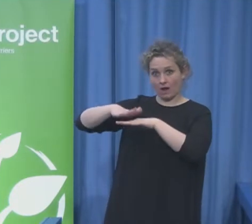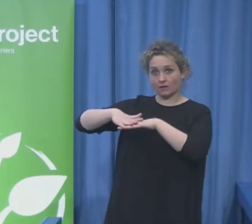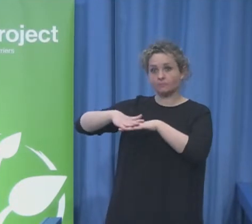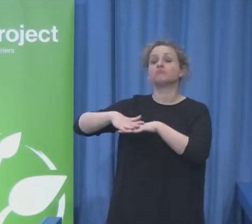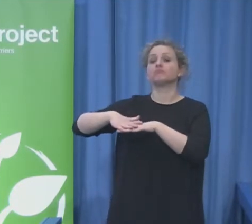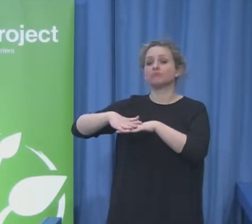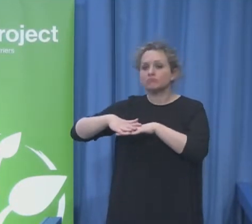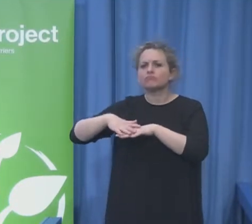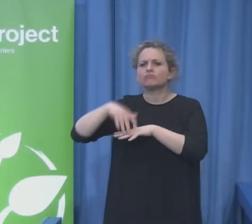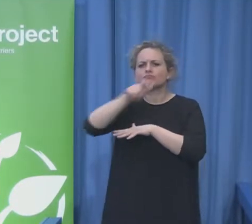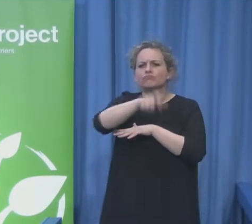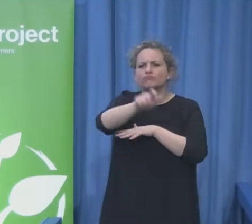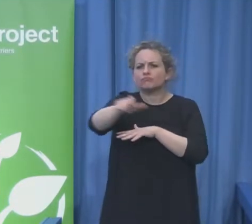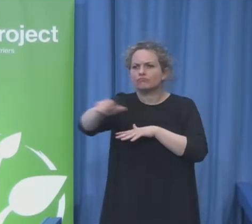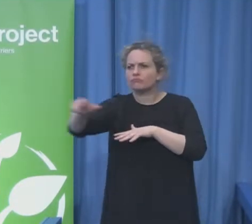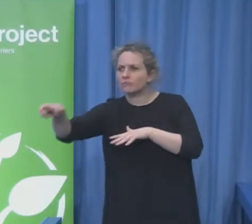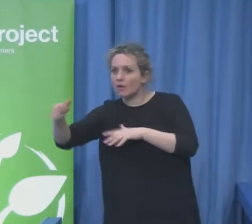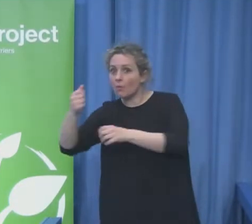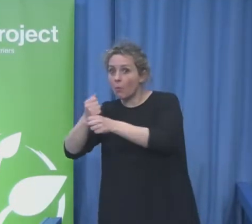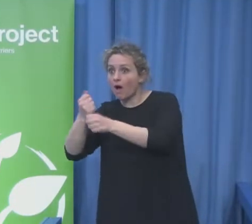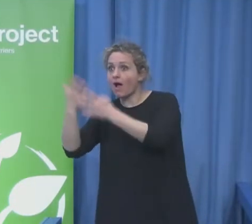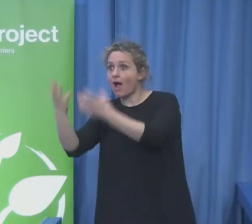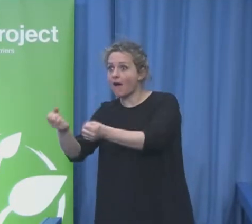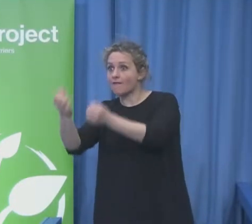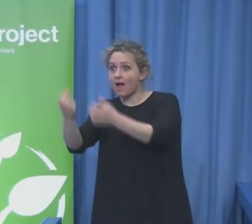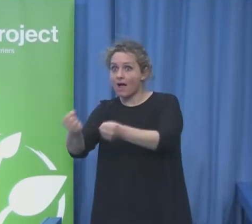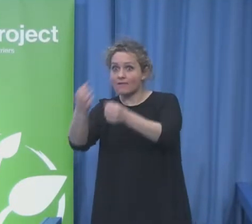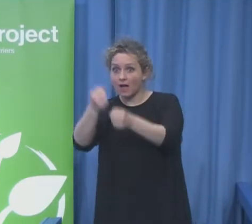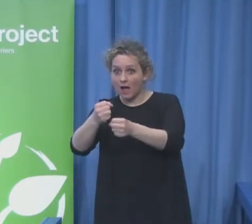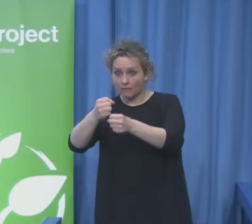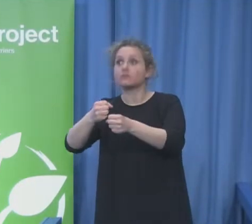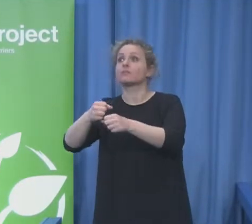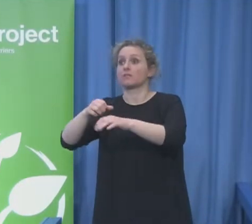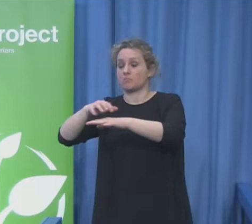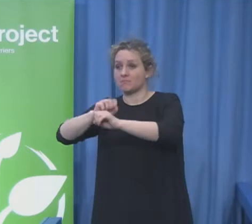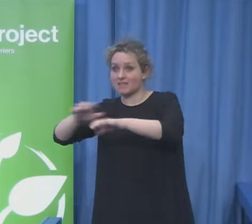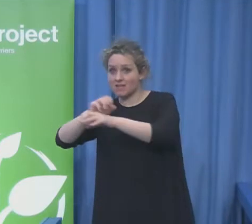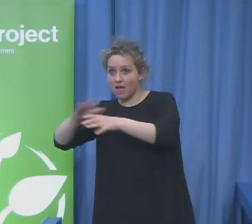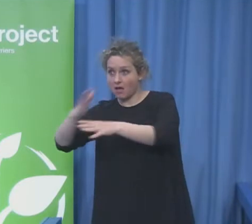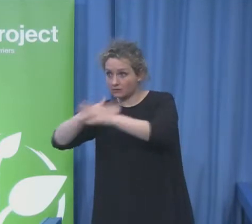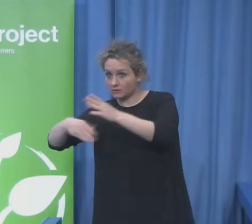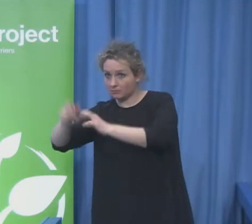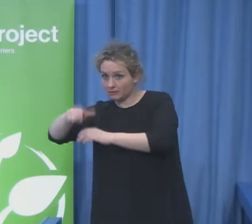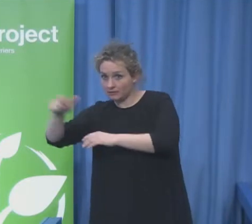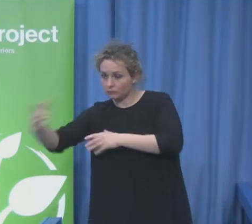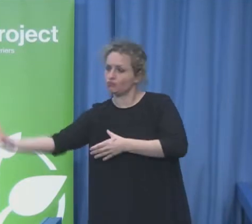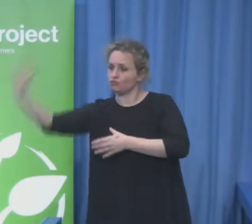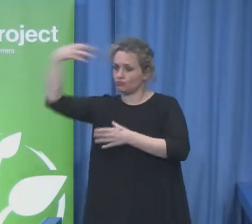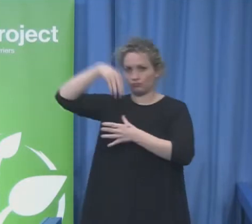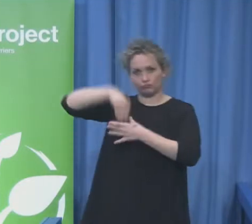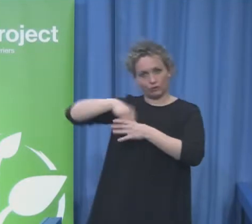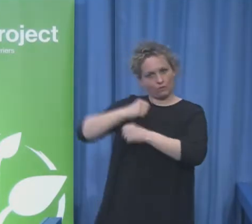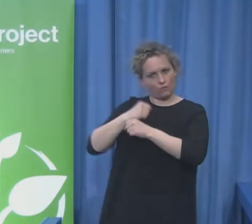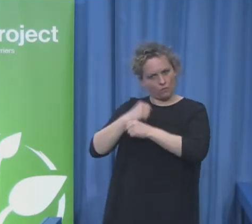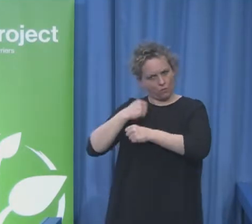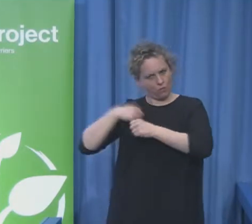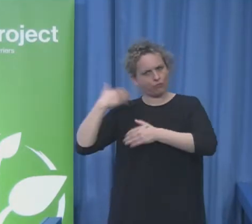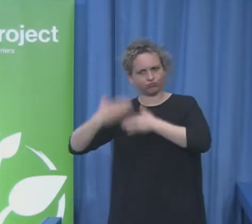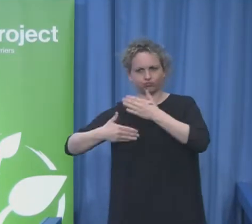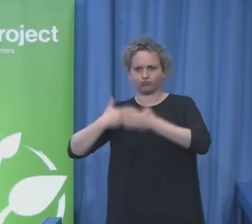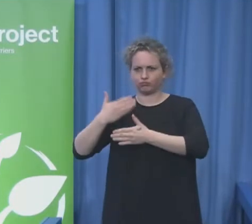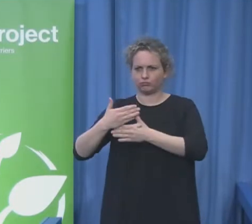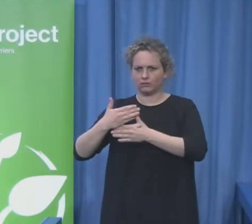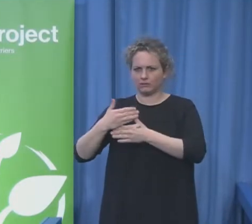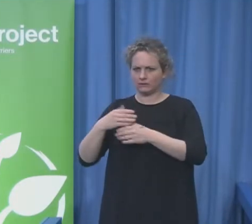just thrashed out. What is it, why if we're reflecting the communities in which we operate, where's the creative challenge? We're supposed to be so creative,